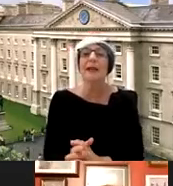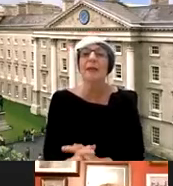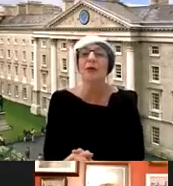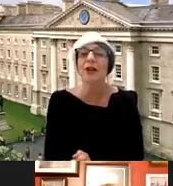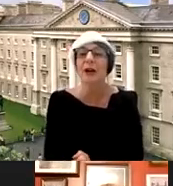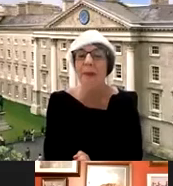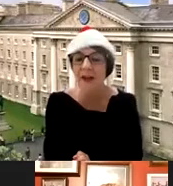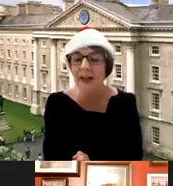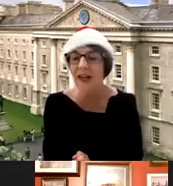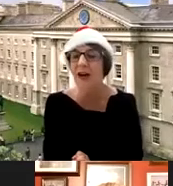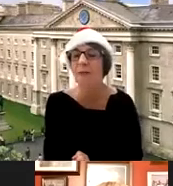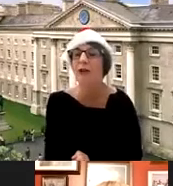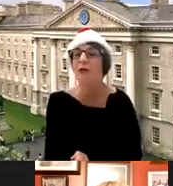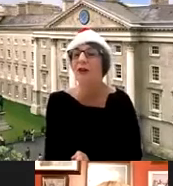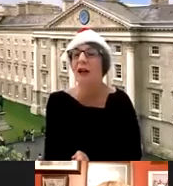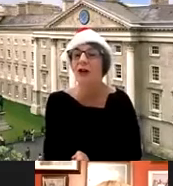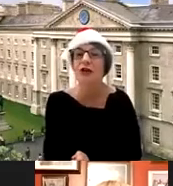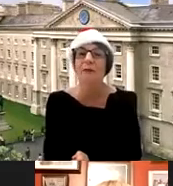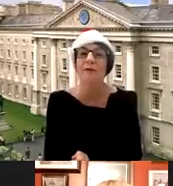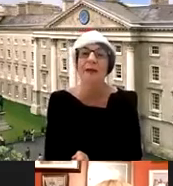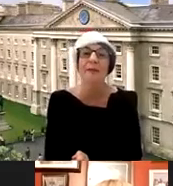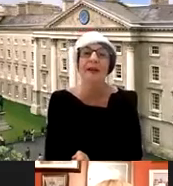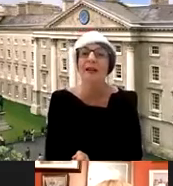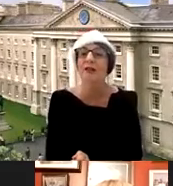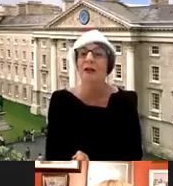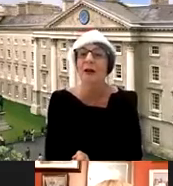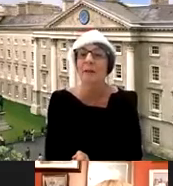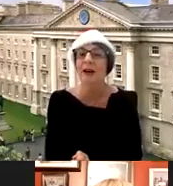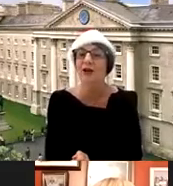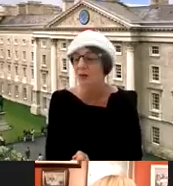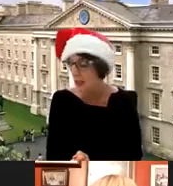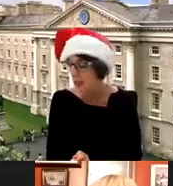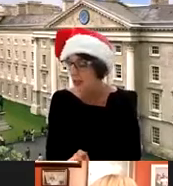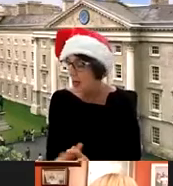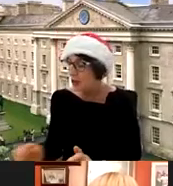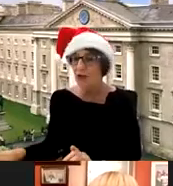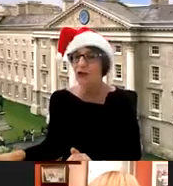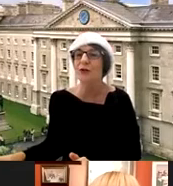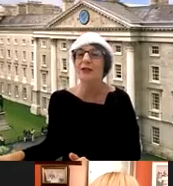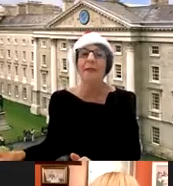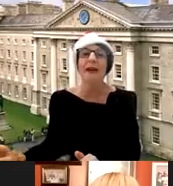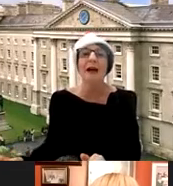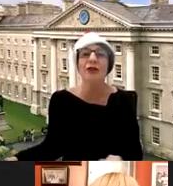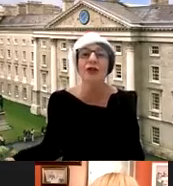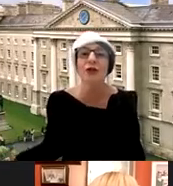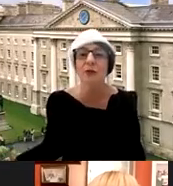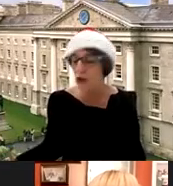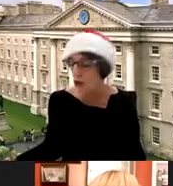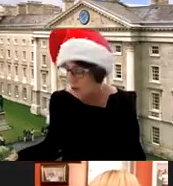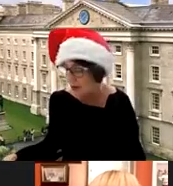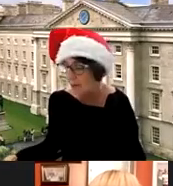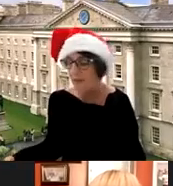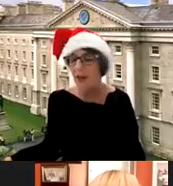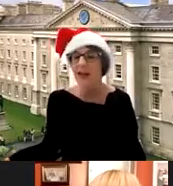the people who are on our panel now because we have a large number of people and it gives me great pleasure indeed to introduce them and i'm just going to